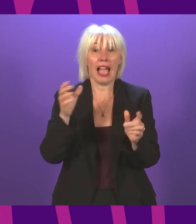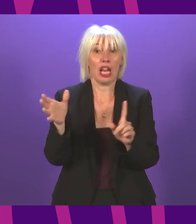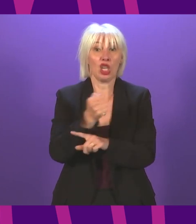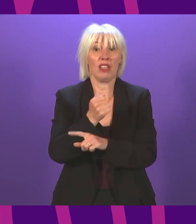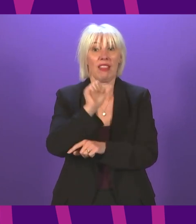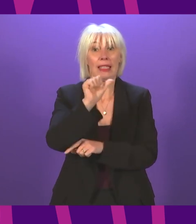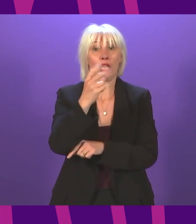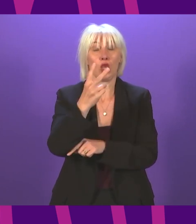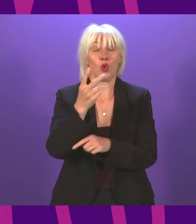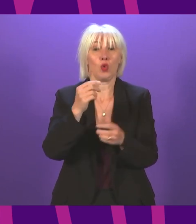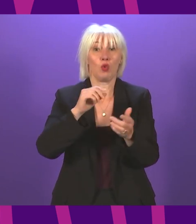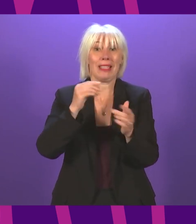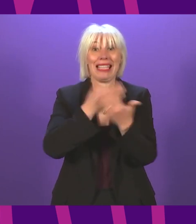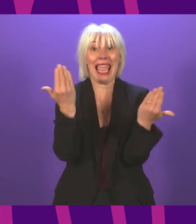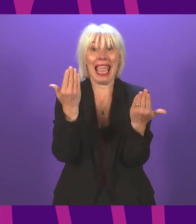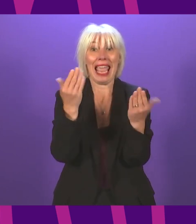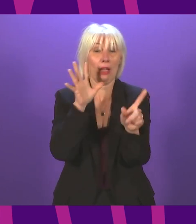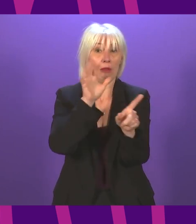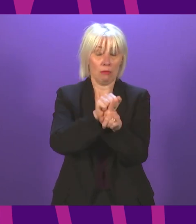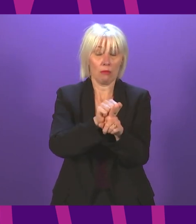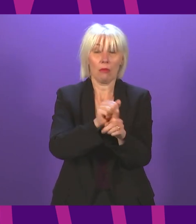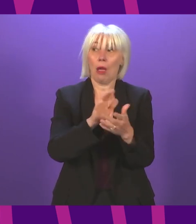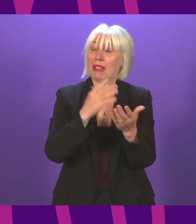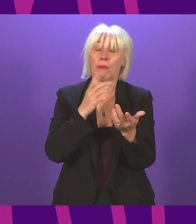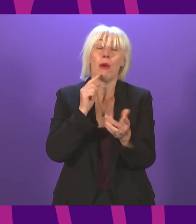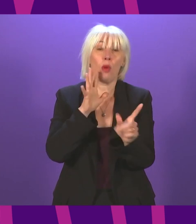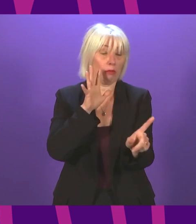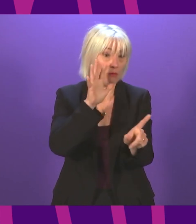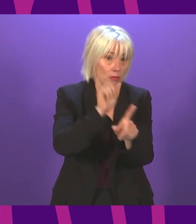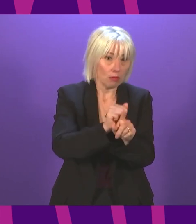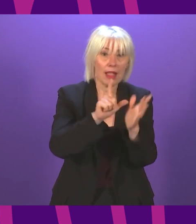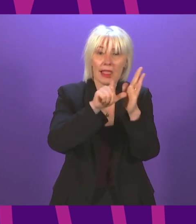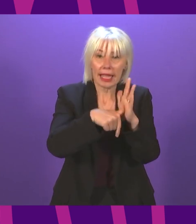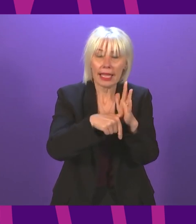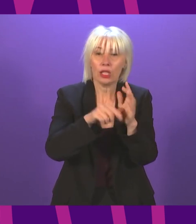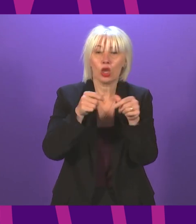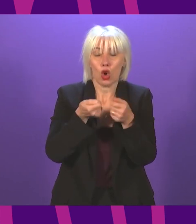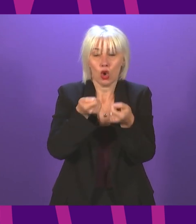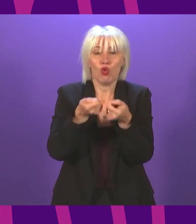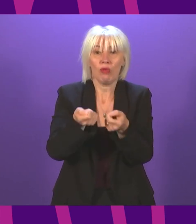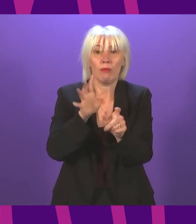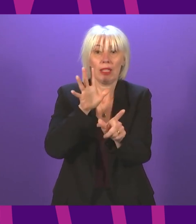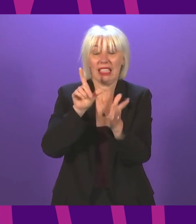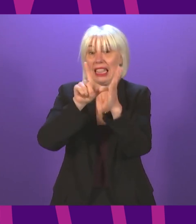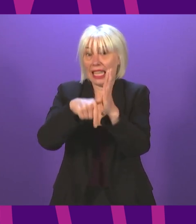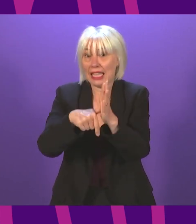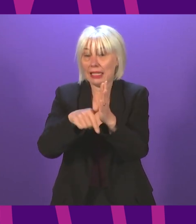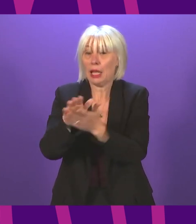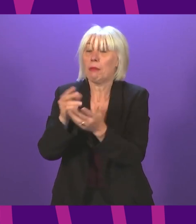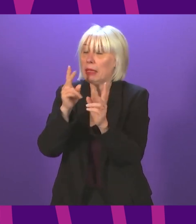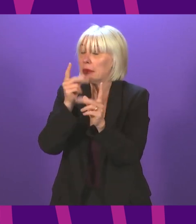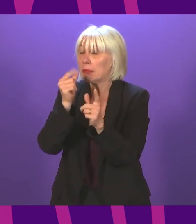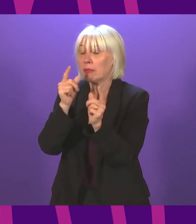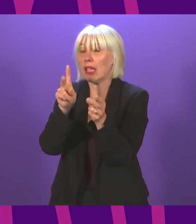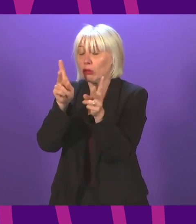nine years. That will mean people diagnosed late, treatment starting late and lives being lost as a result. So First